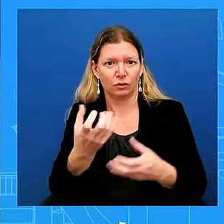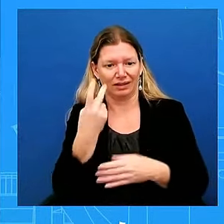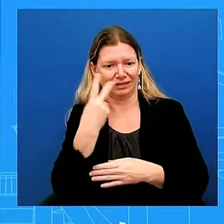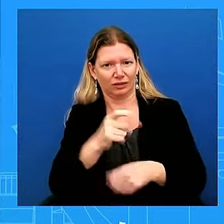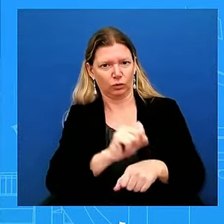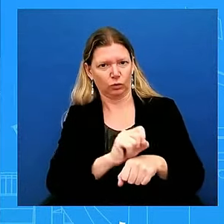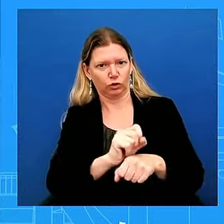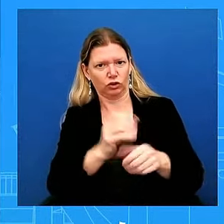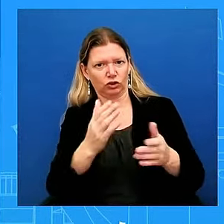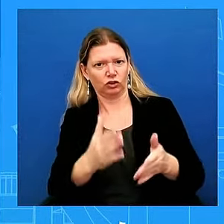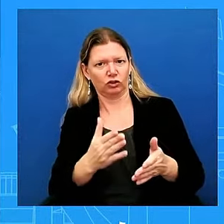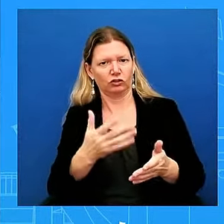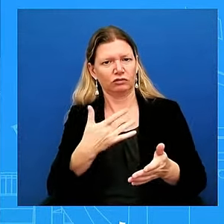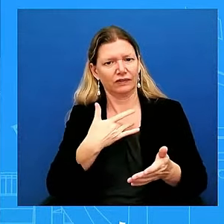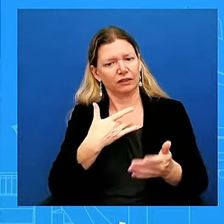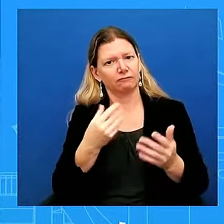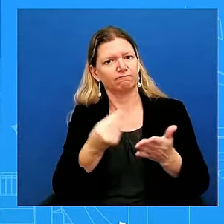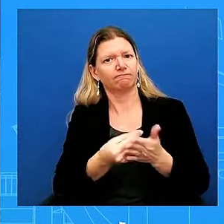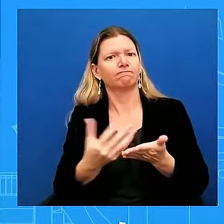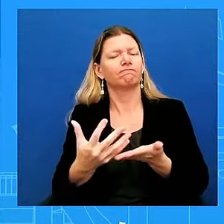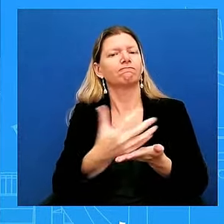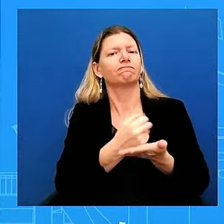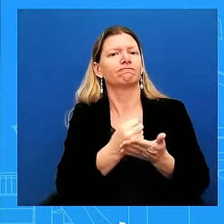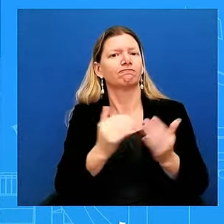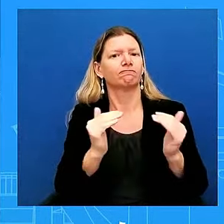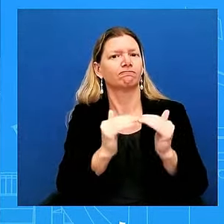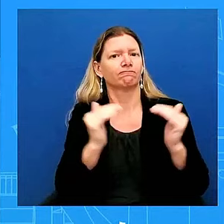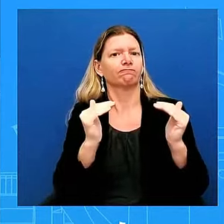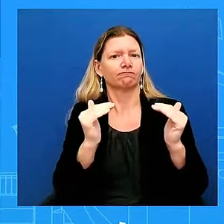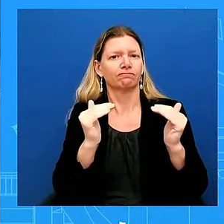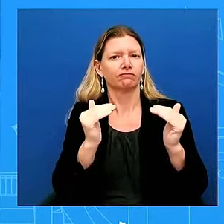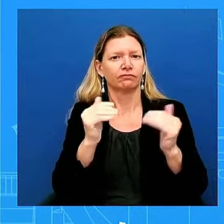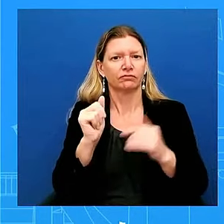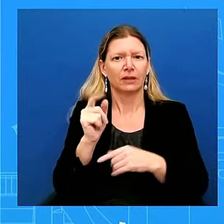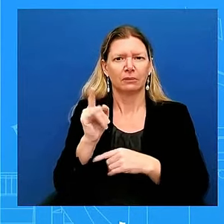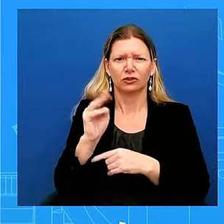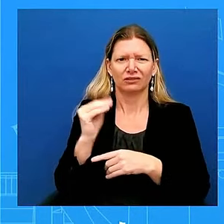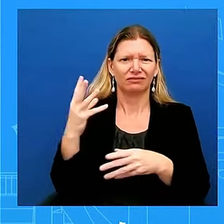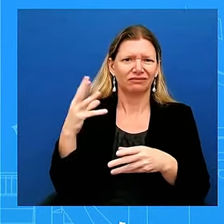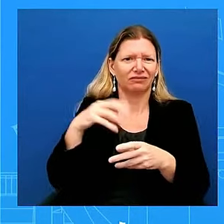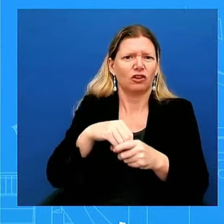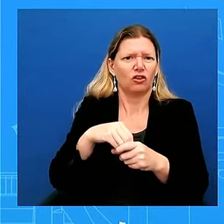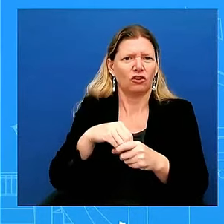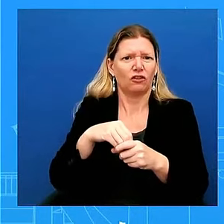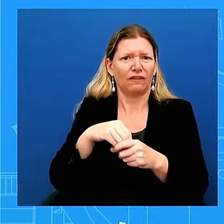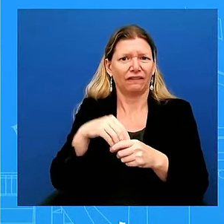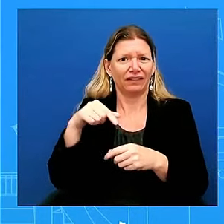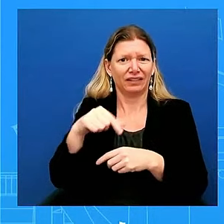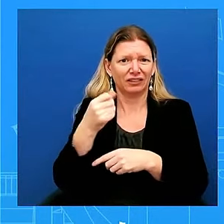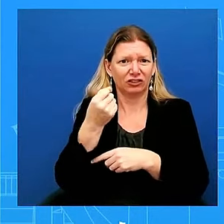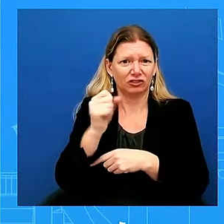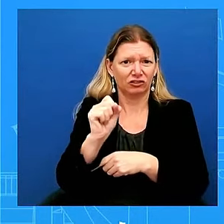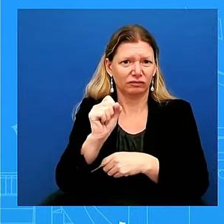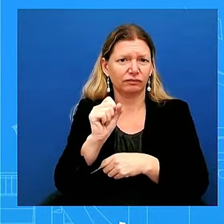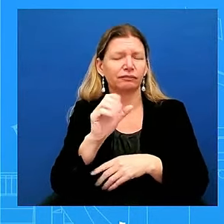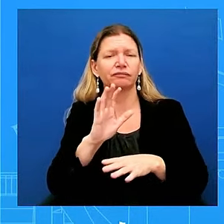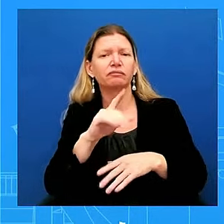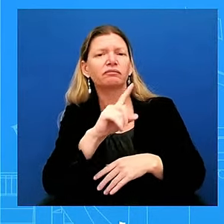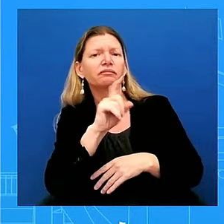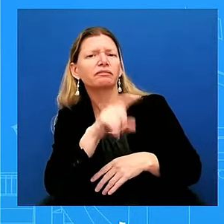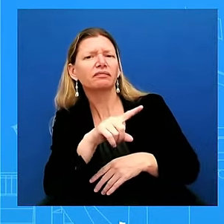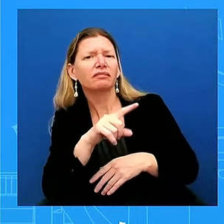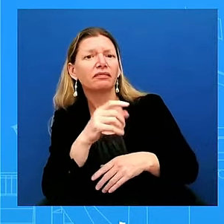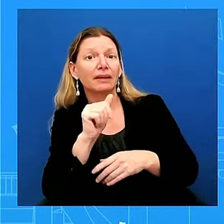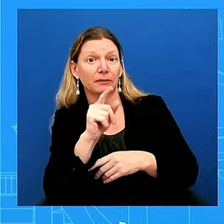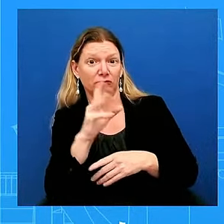involved in this strike as it was during the UAW strike? Ms. So, let's not forget, there's been multiple strikes, right, over the